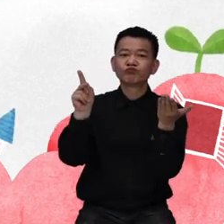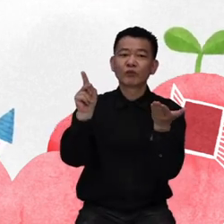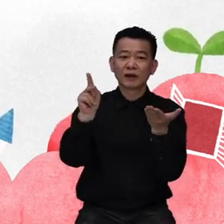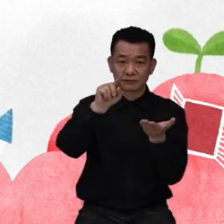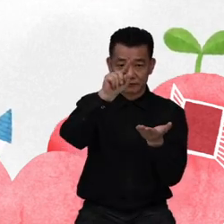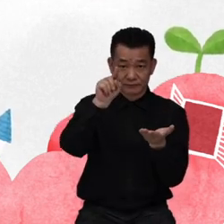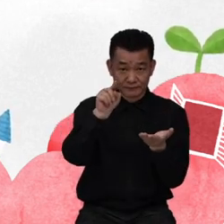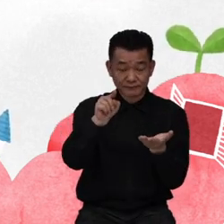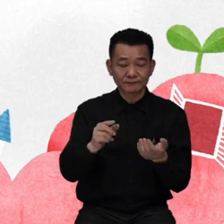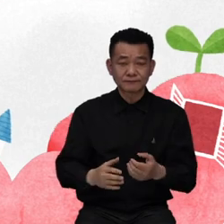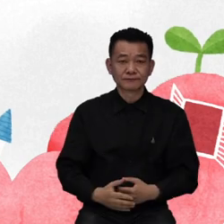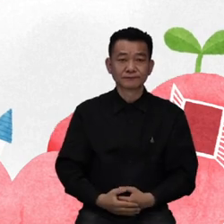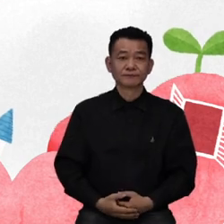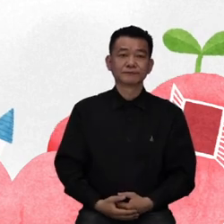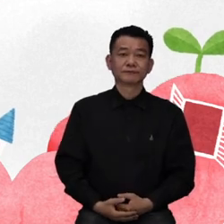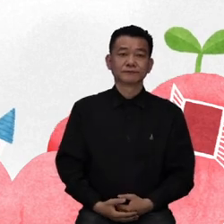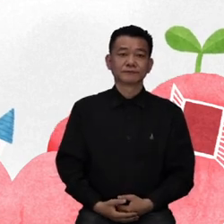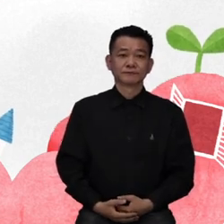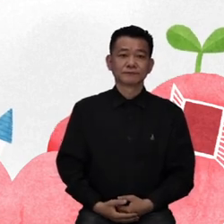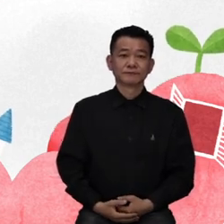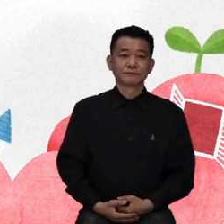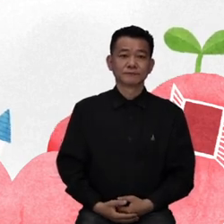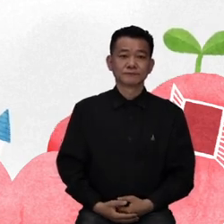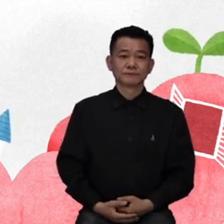on the Rights of Persons with Disabilities?